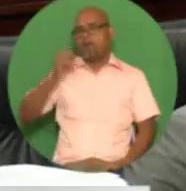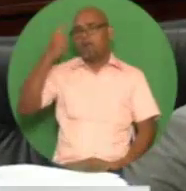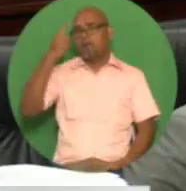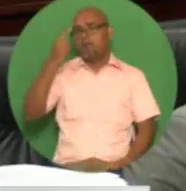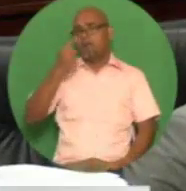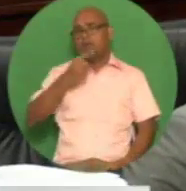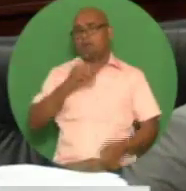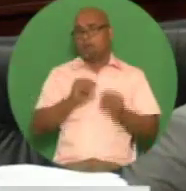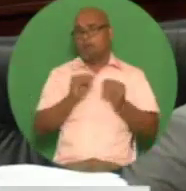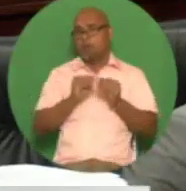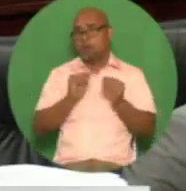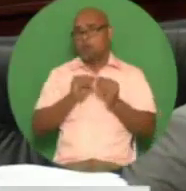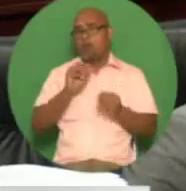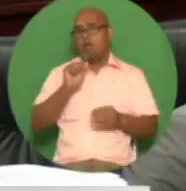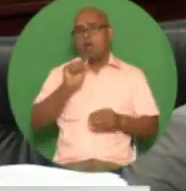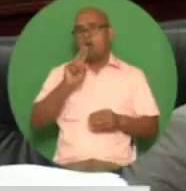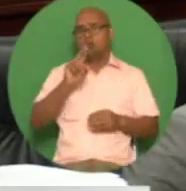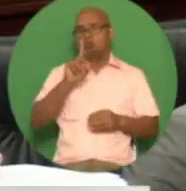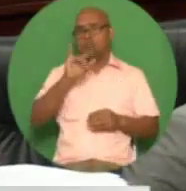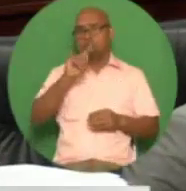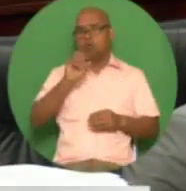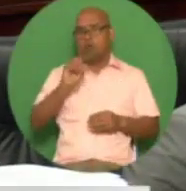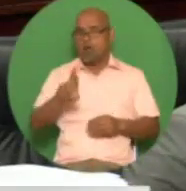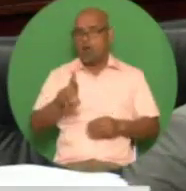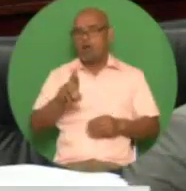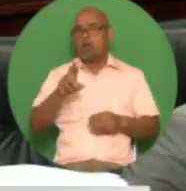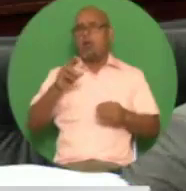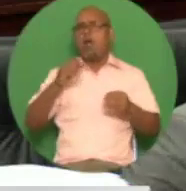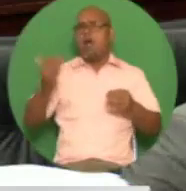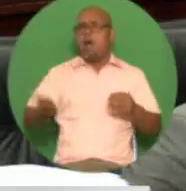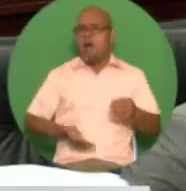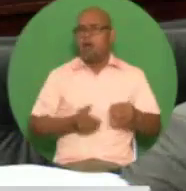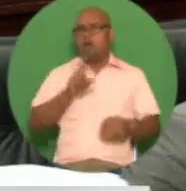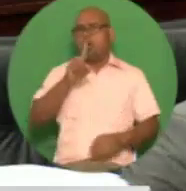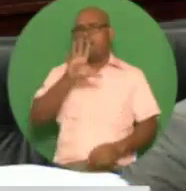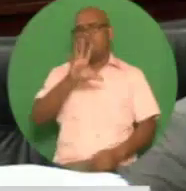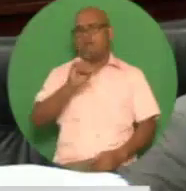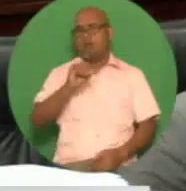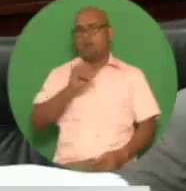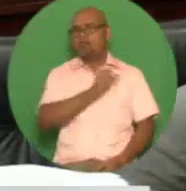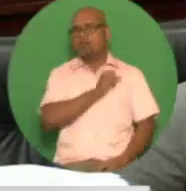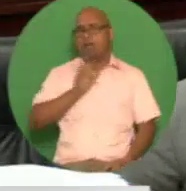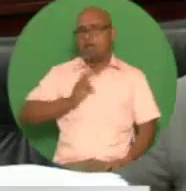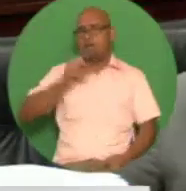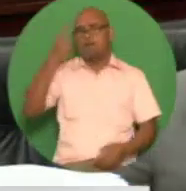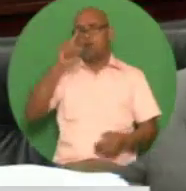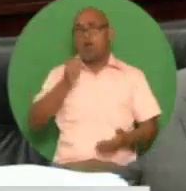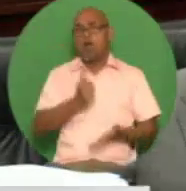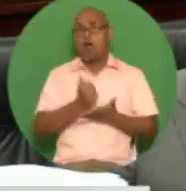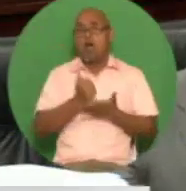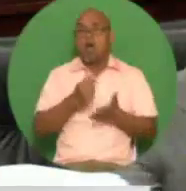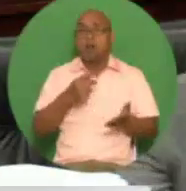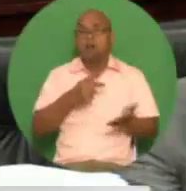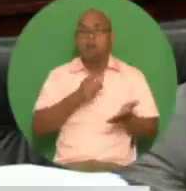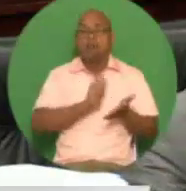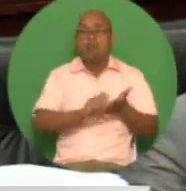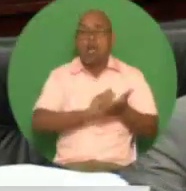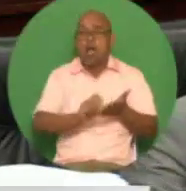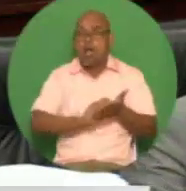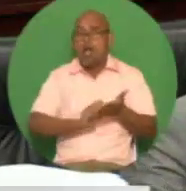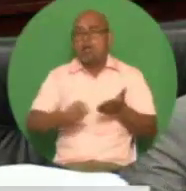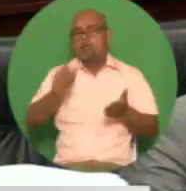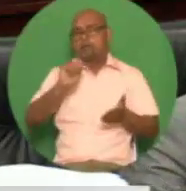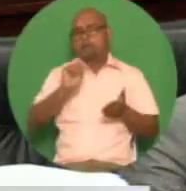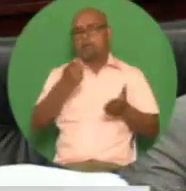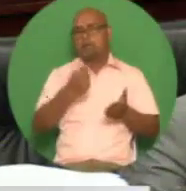150 additional staff members to support the members of the public in filing their taxes these new officers will support